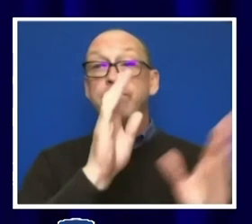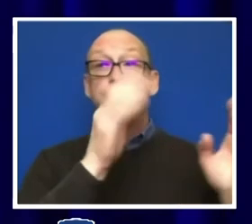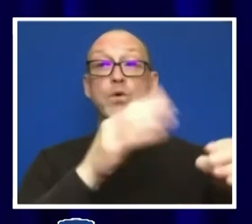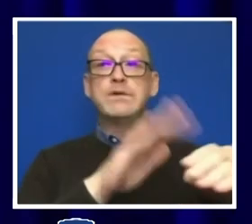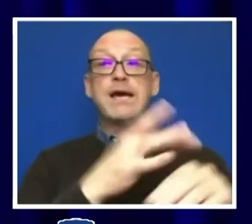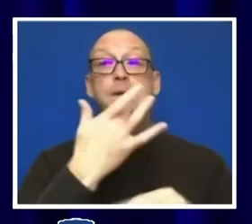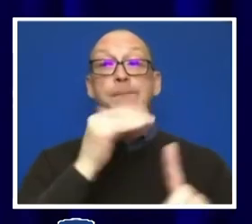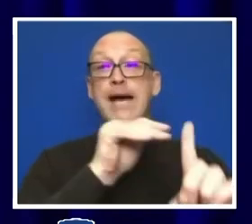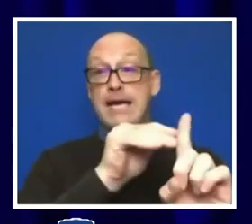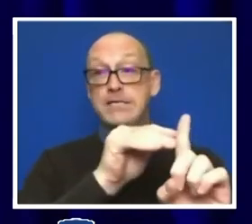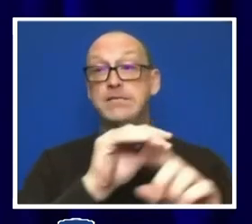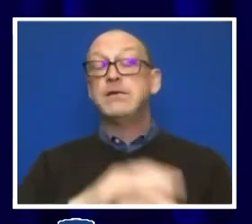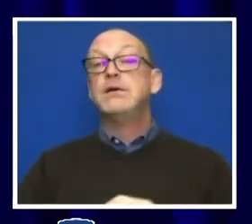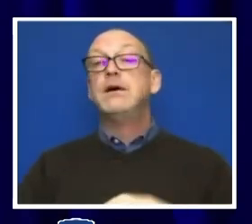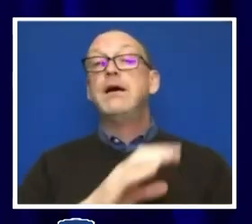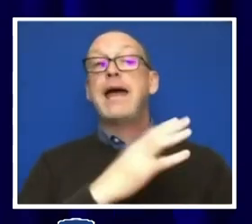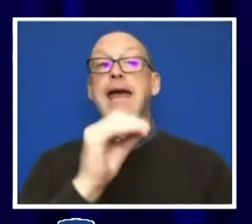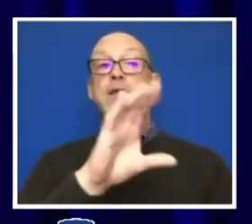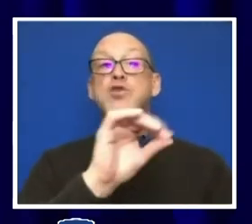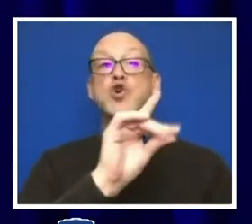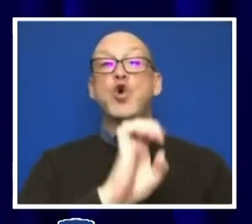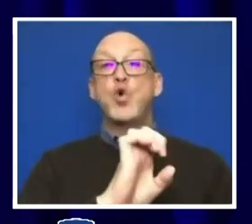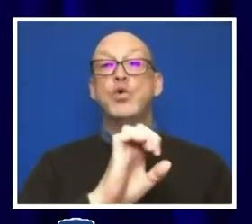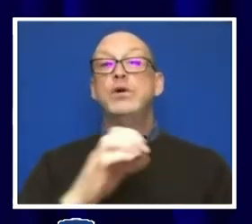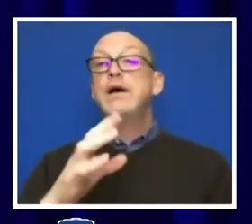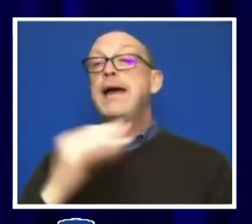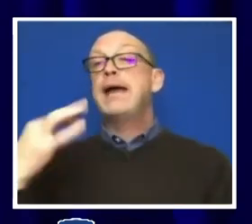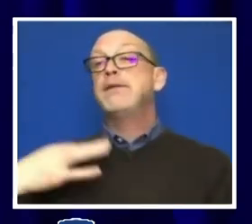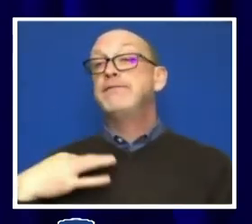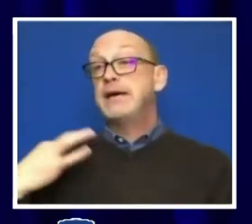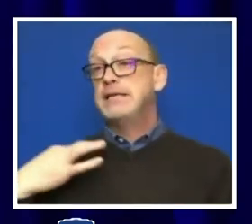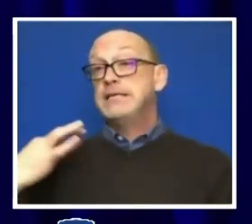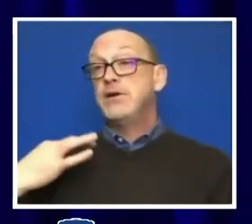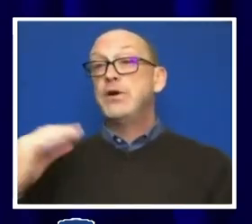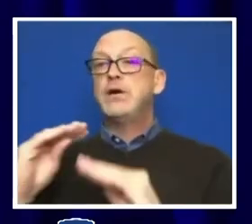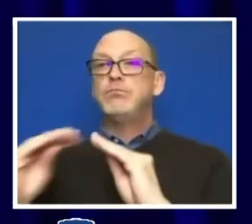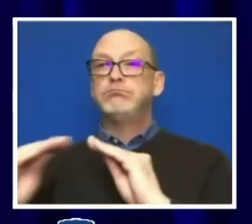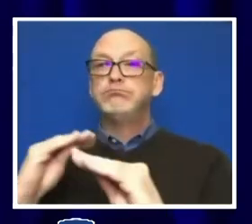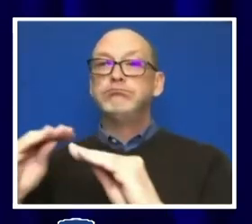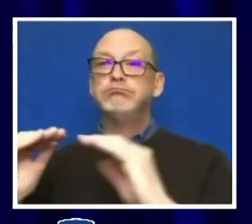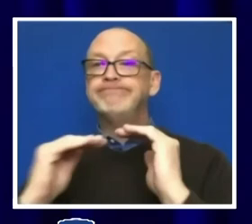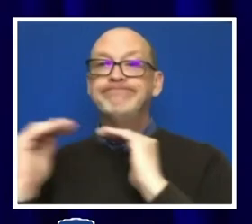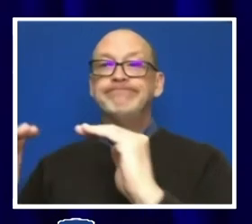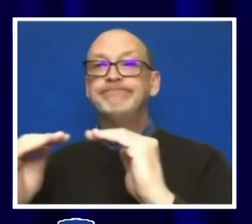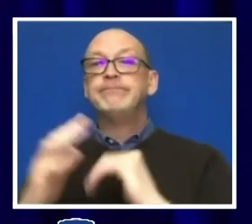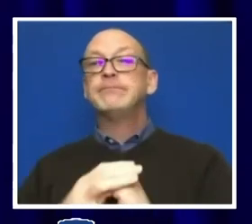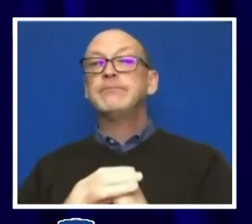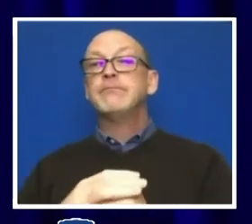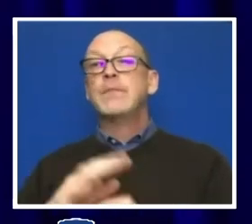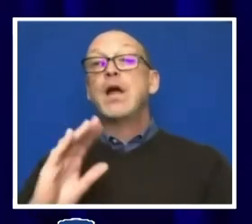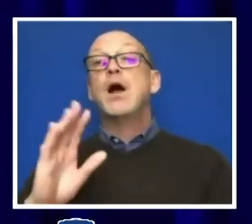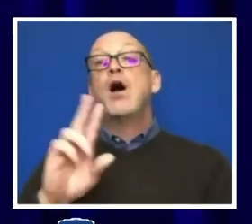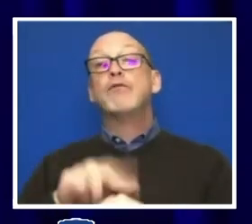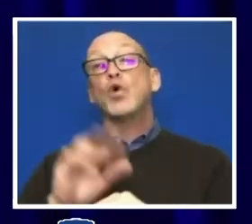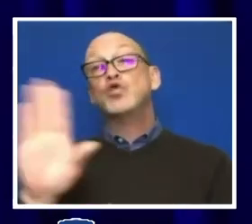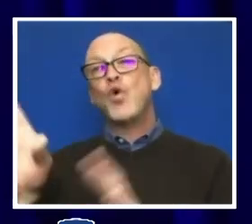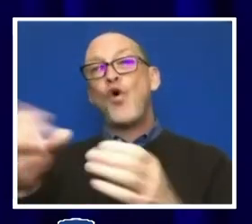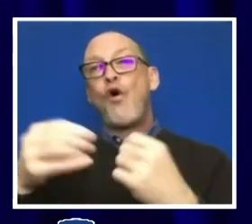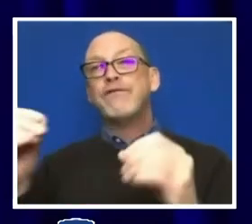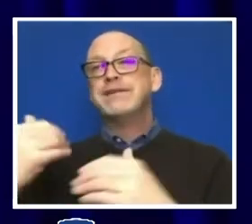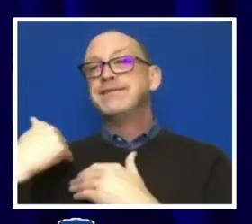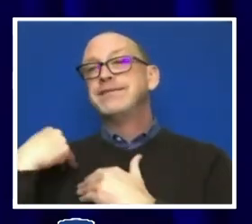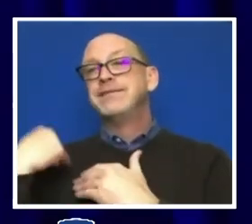and the code and the other voluntary restorative justice. And, of course, your office is responsible for